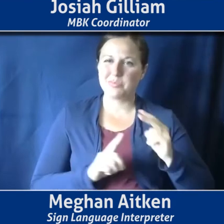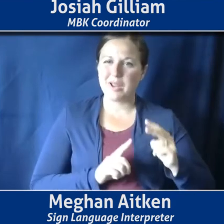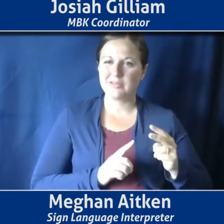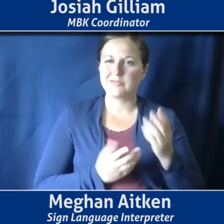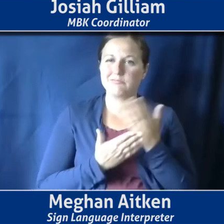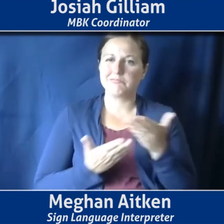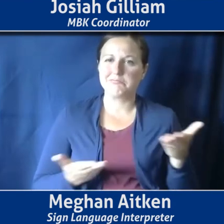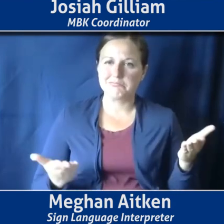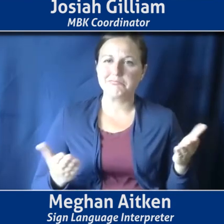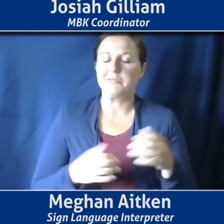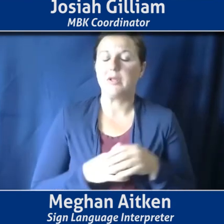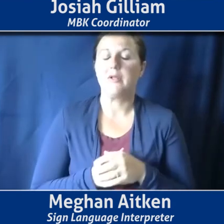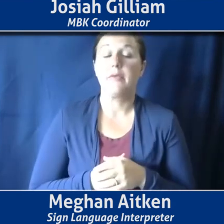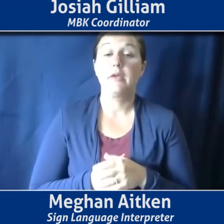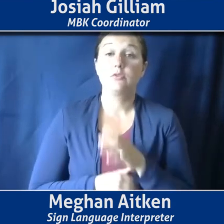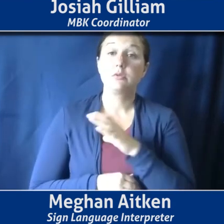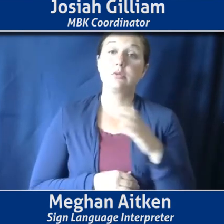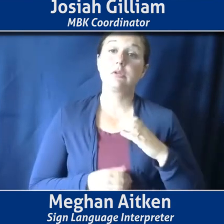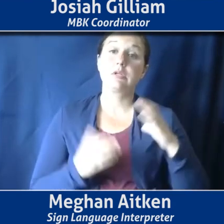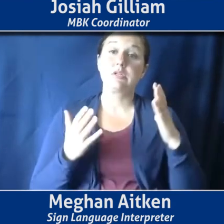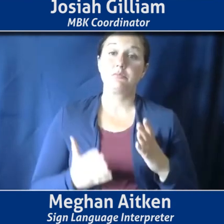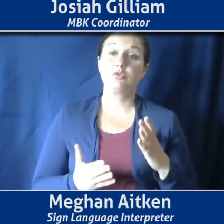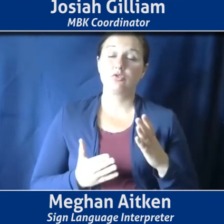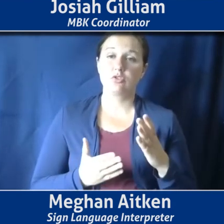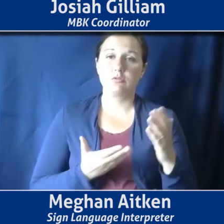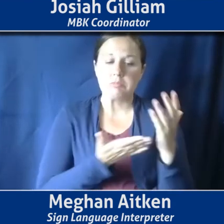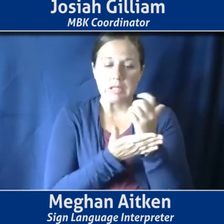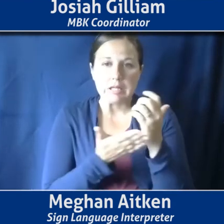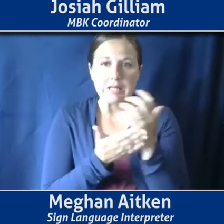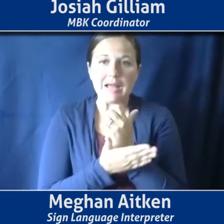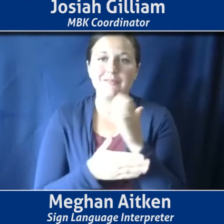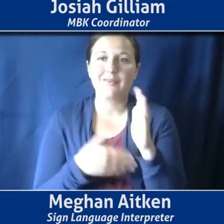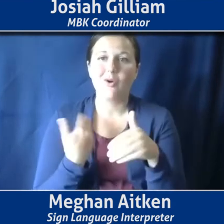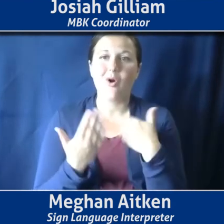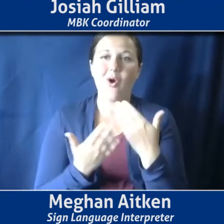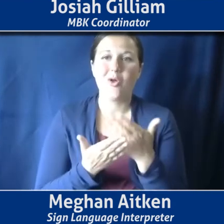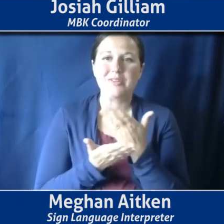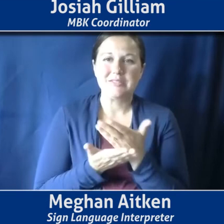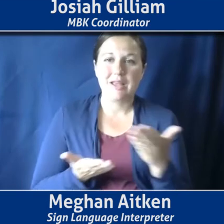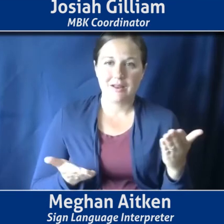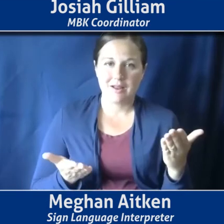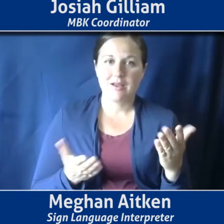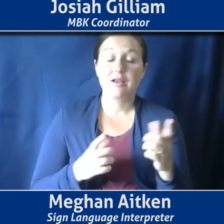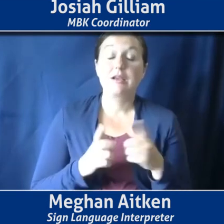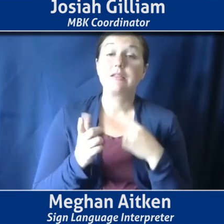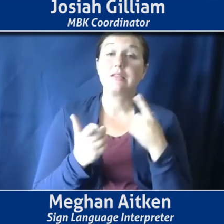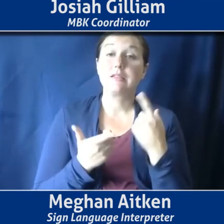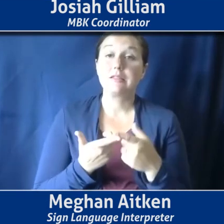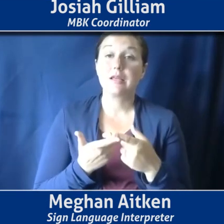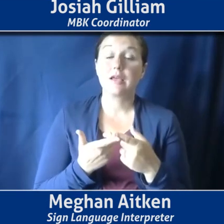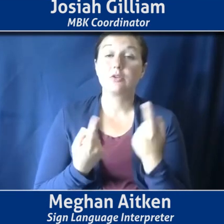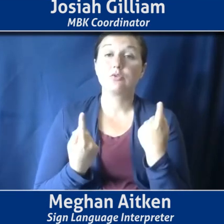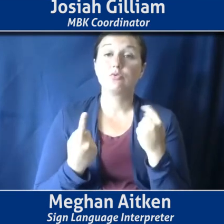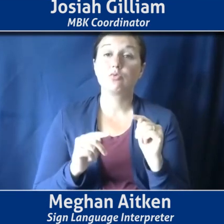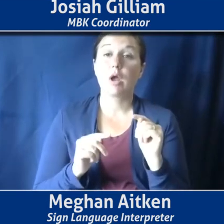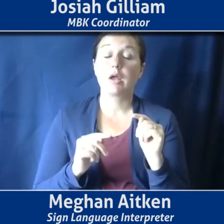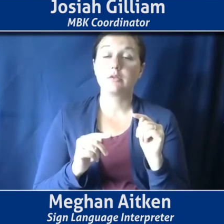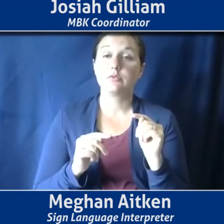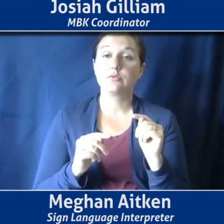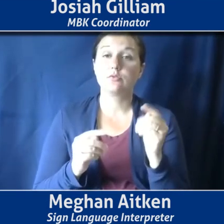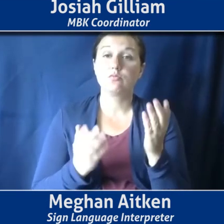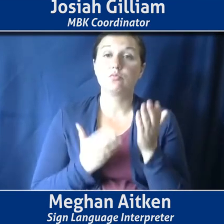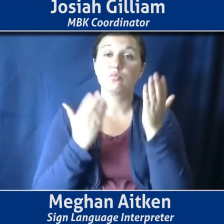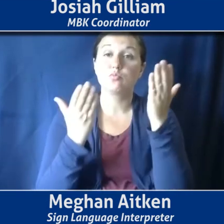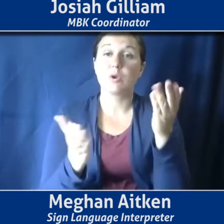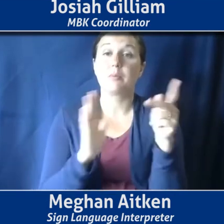that data, through working with city processes, procurement processes, and then they try and help make recommendations for policy.